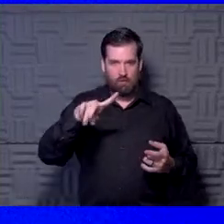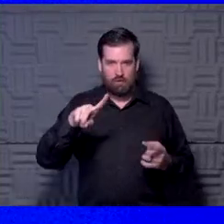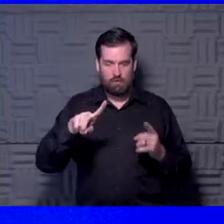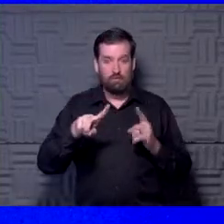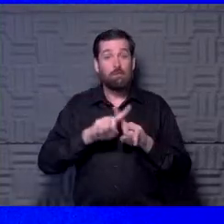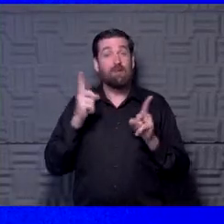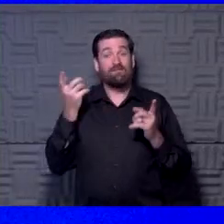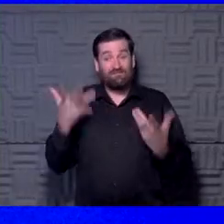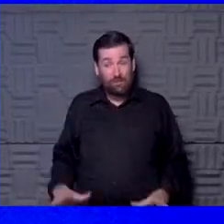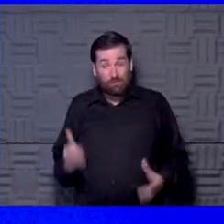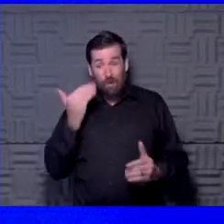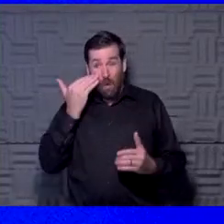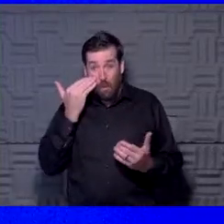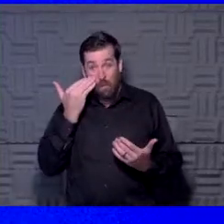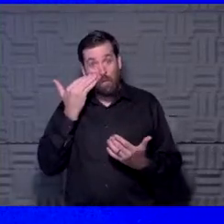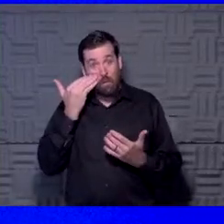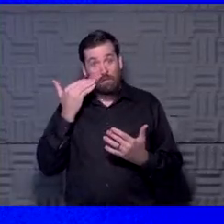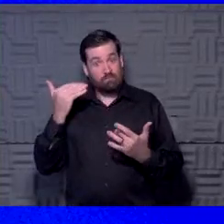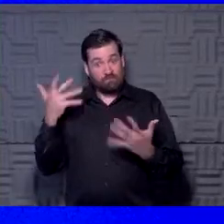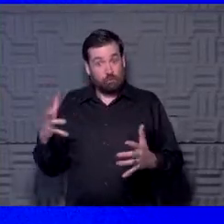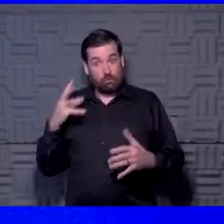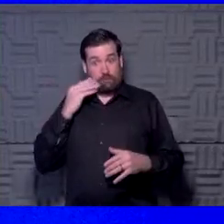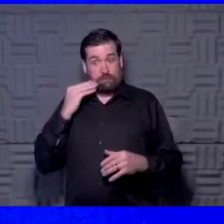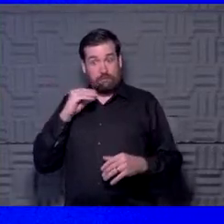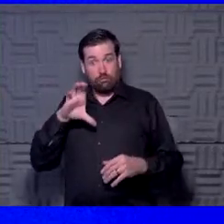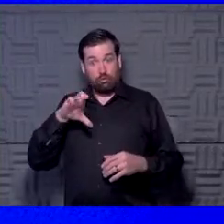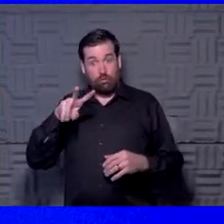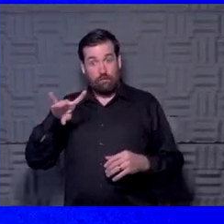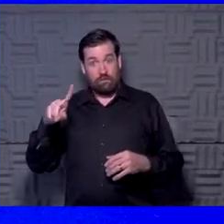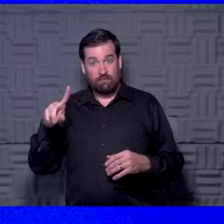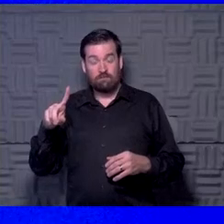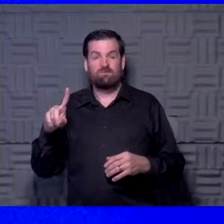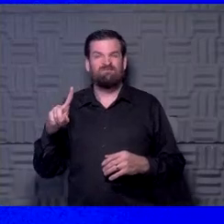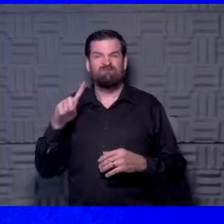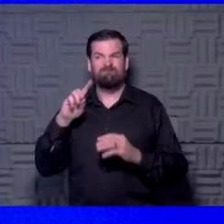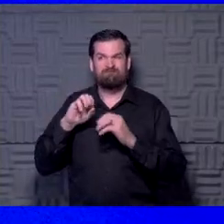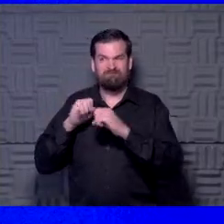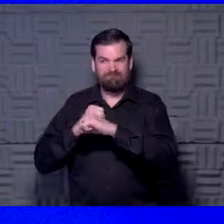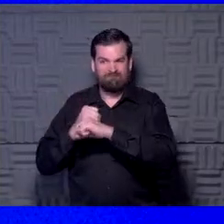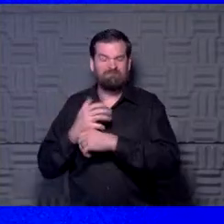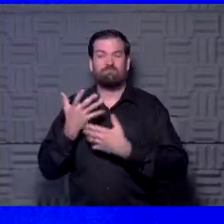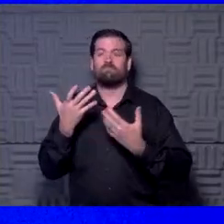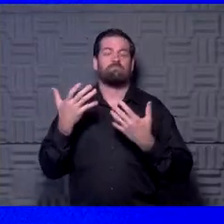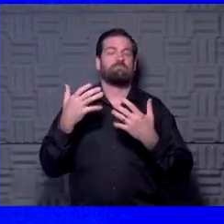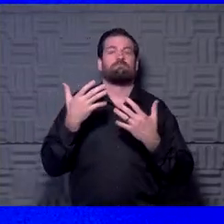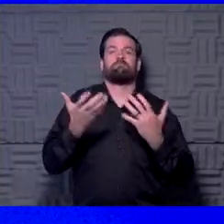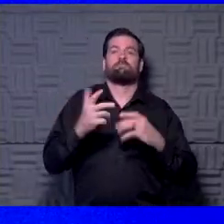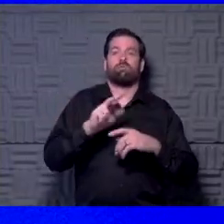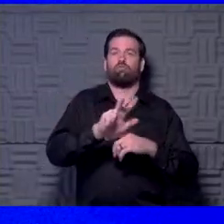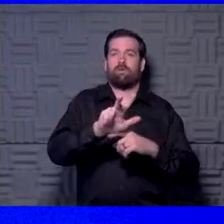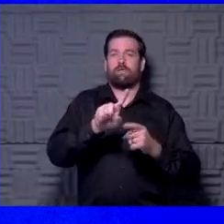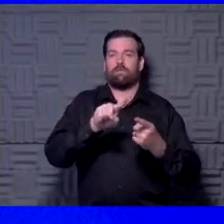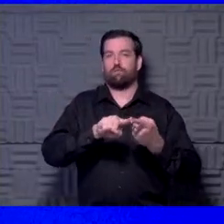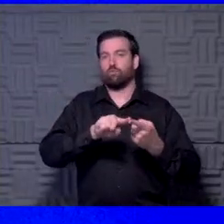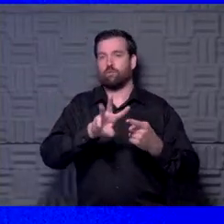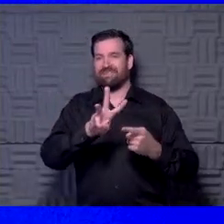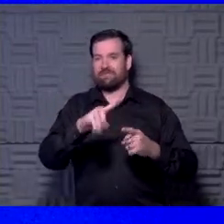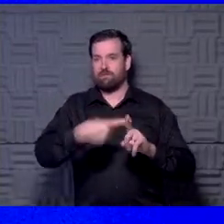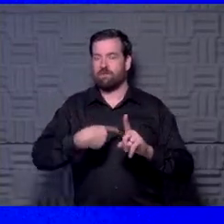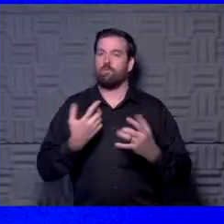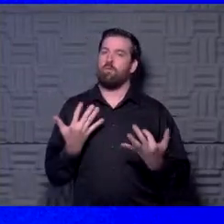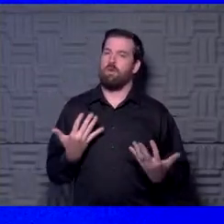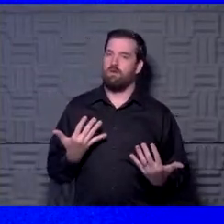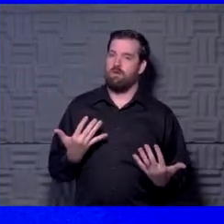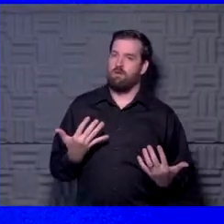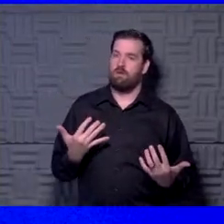you know you've had it, I think, you know, the smart thing, and of course the numbers that are being thrown is maybe three to six months and waiting for that next season to start.